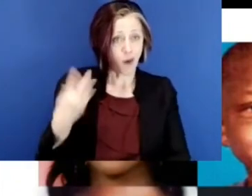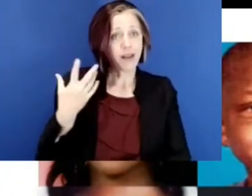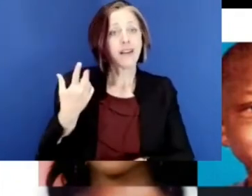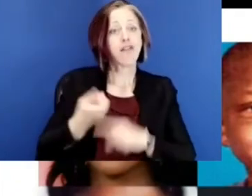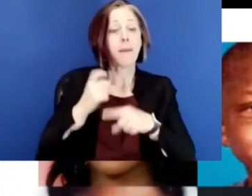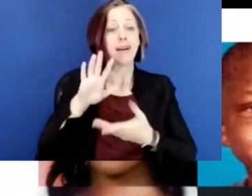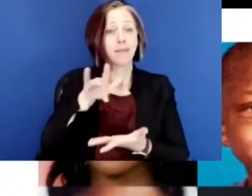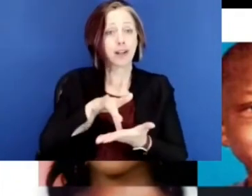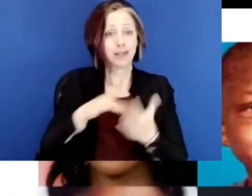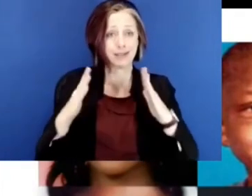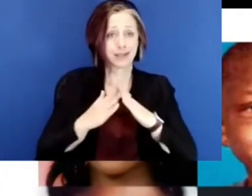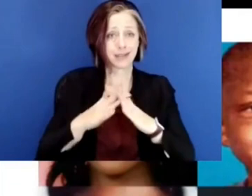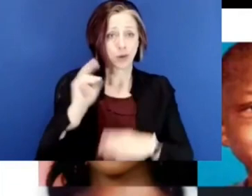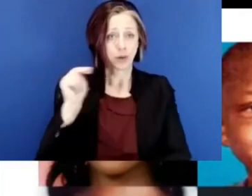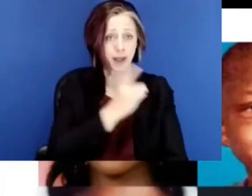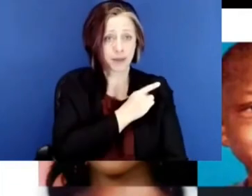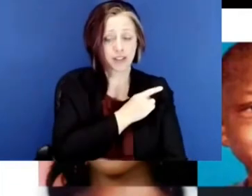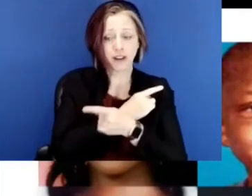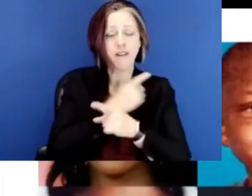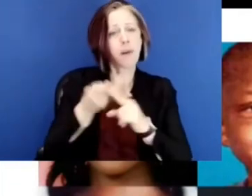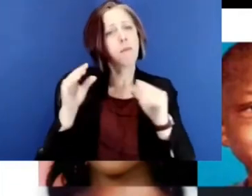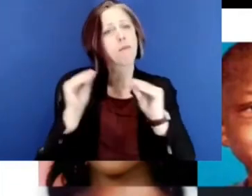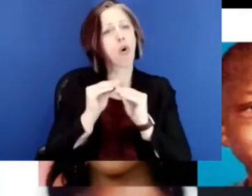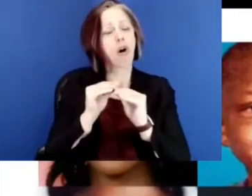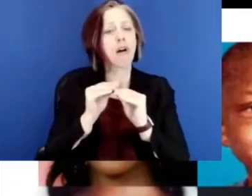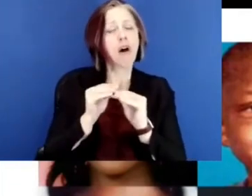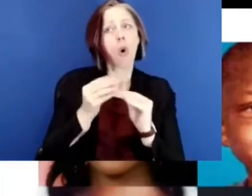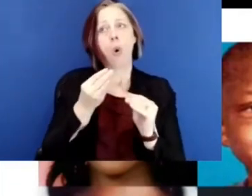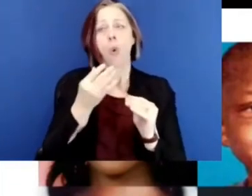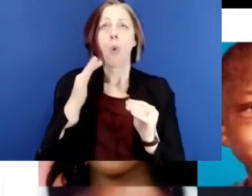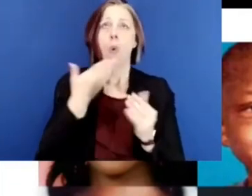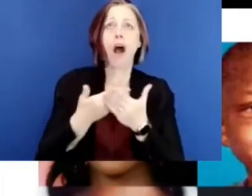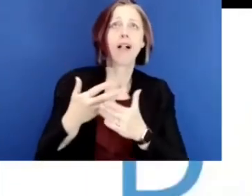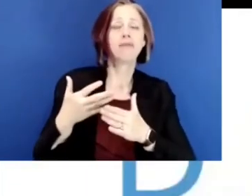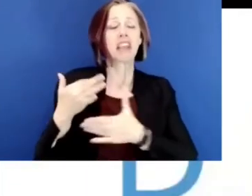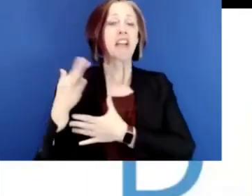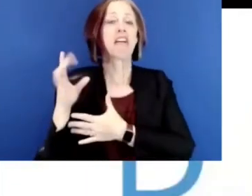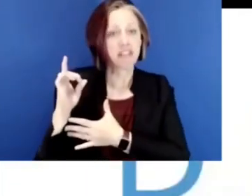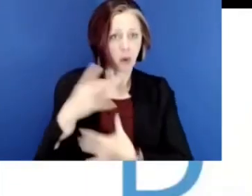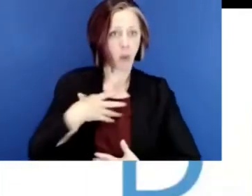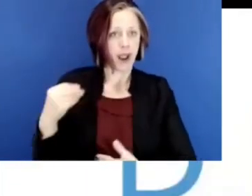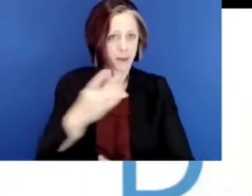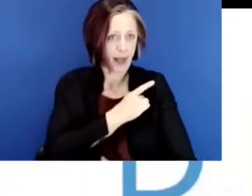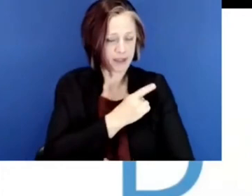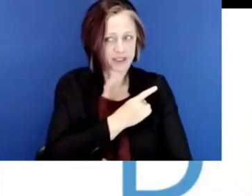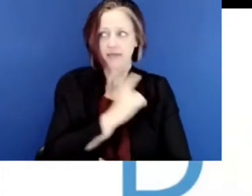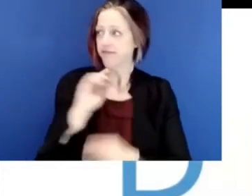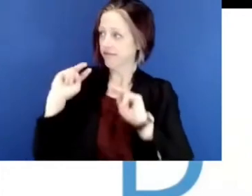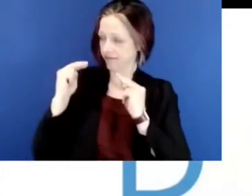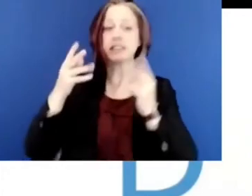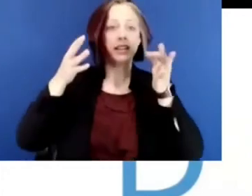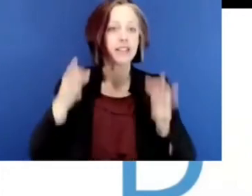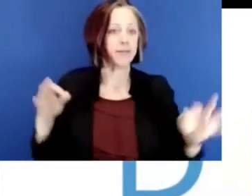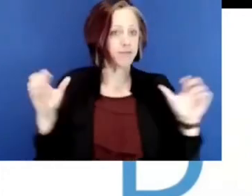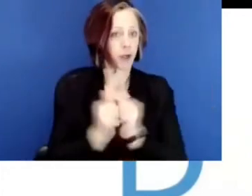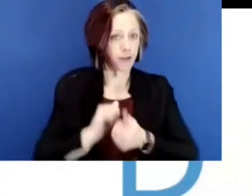many, many pages, but this is the reason we started the Peace Foundation. Um, my husband and I, um, and a partner of ours named